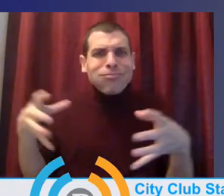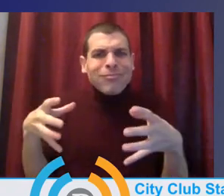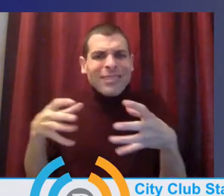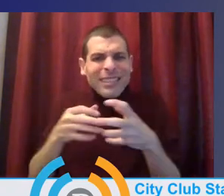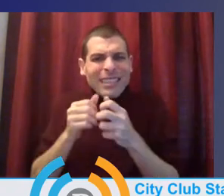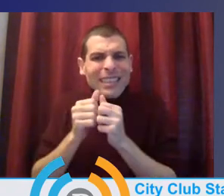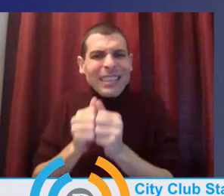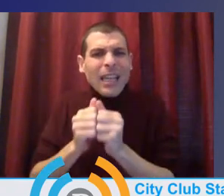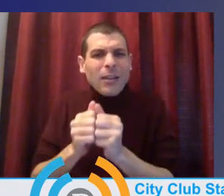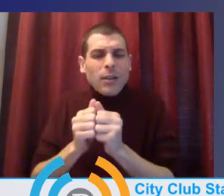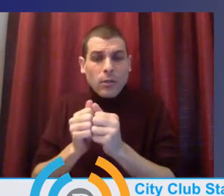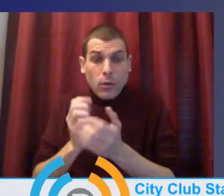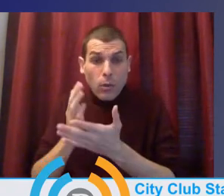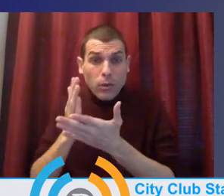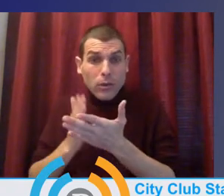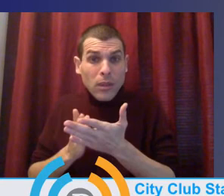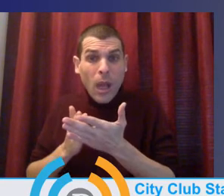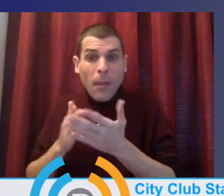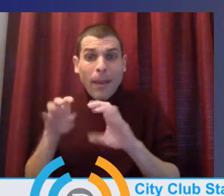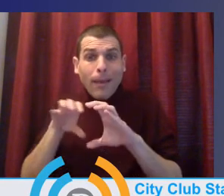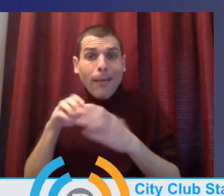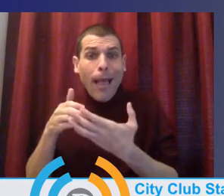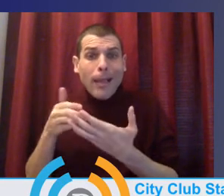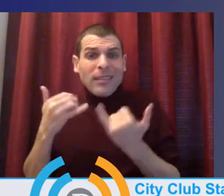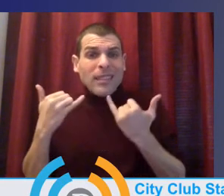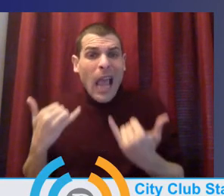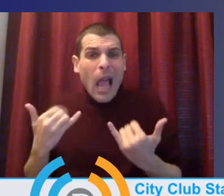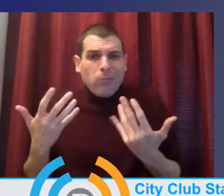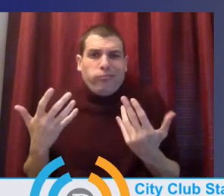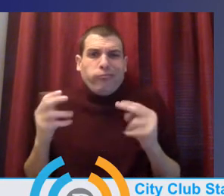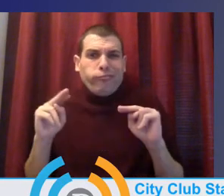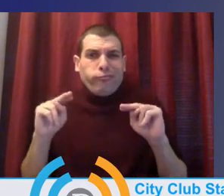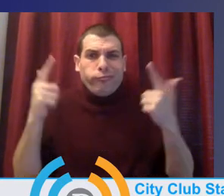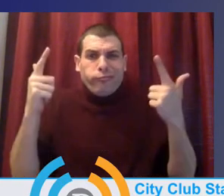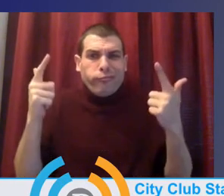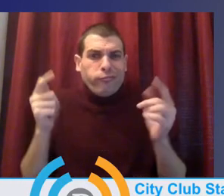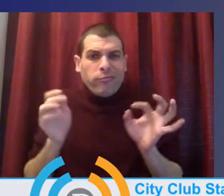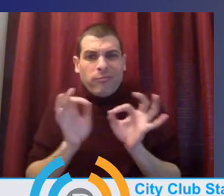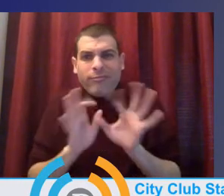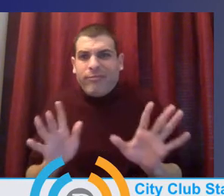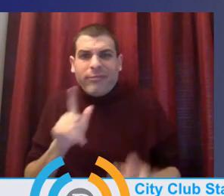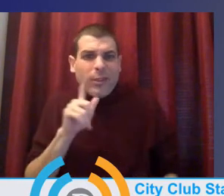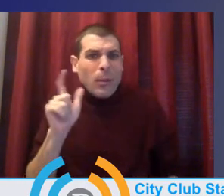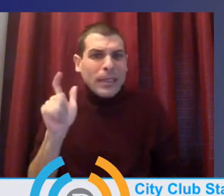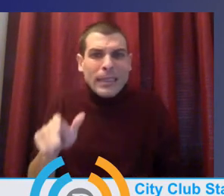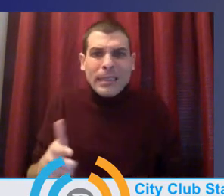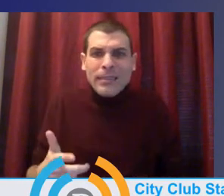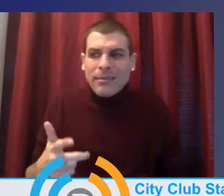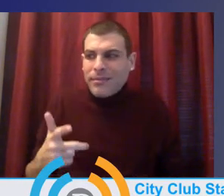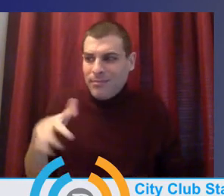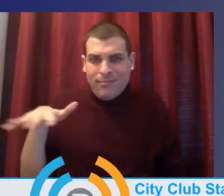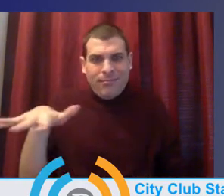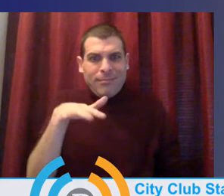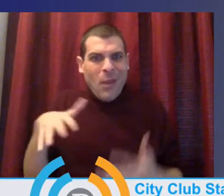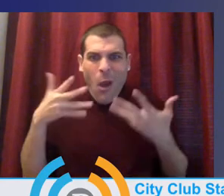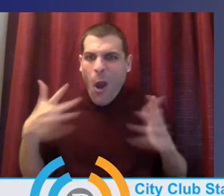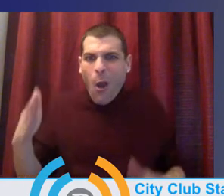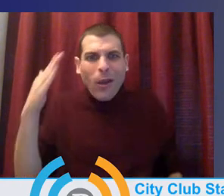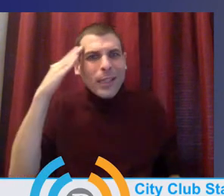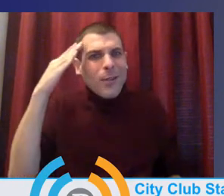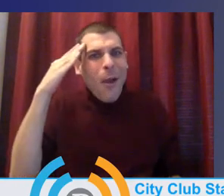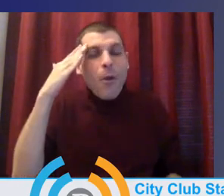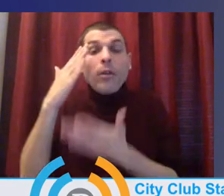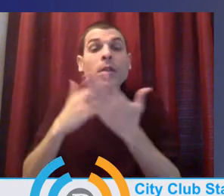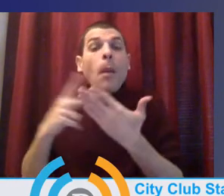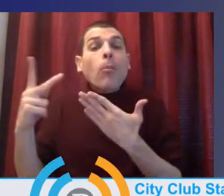of study. And here you have us being sort of a national leader in many ways for folks that say climate justice is important, but now